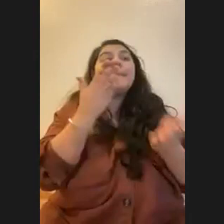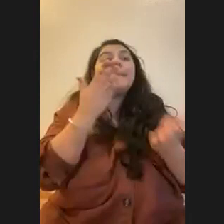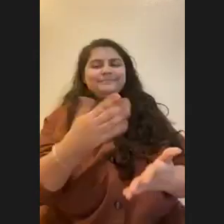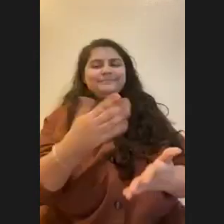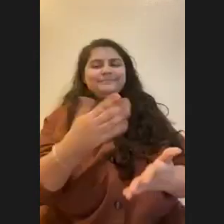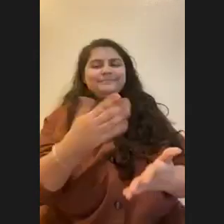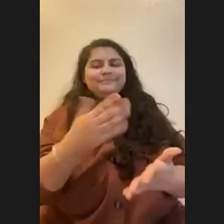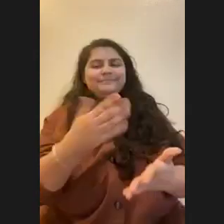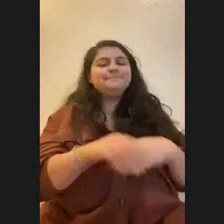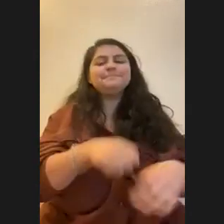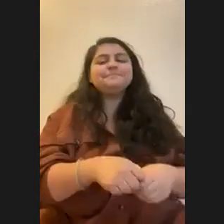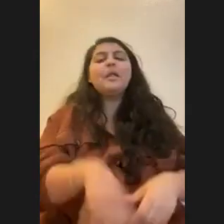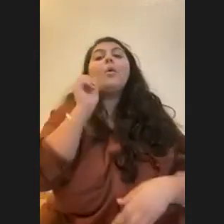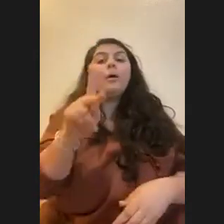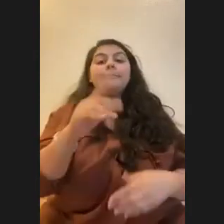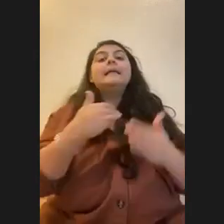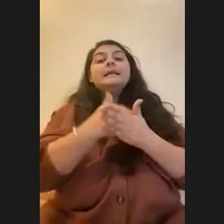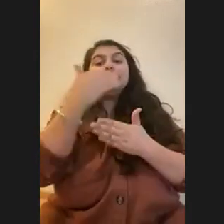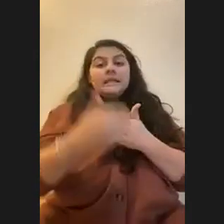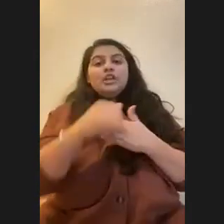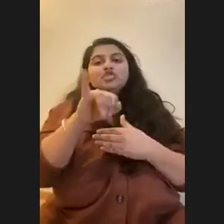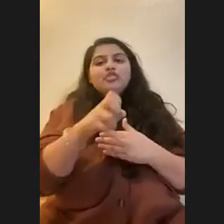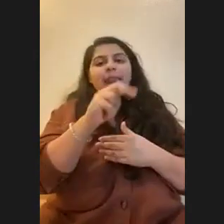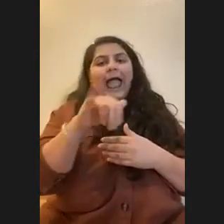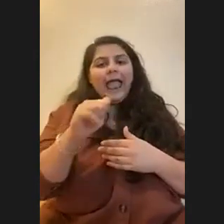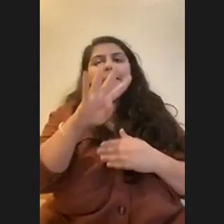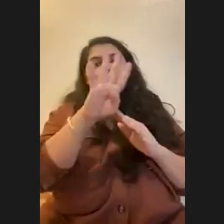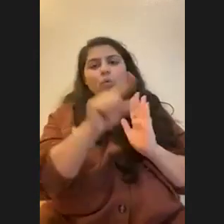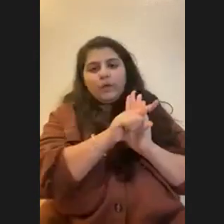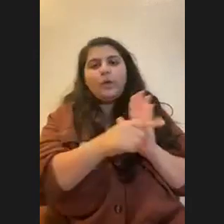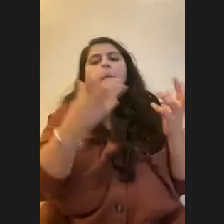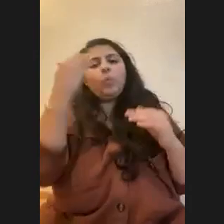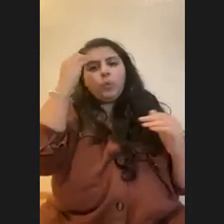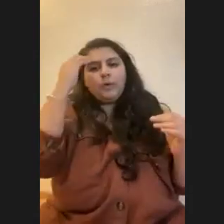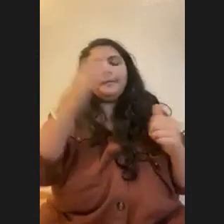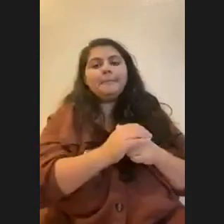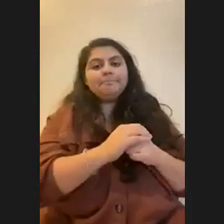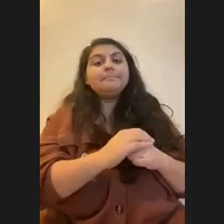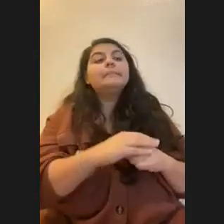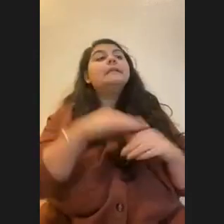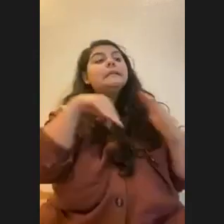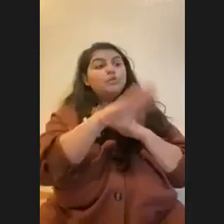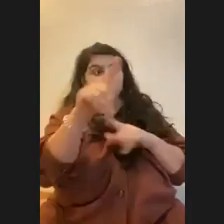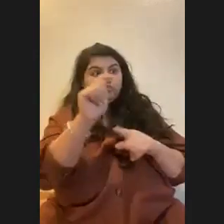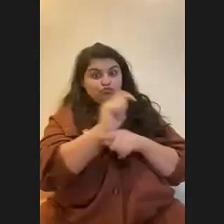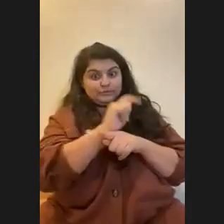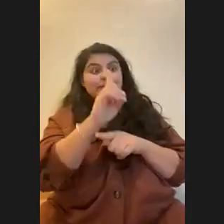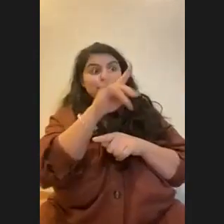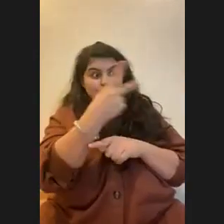Our next question is from Janiya in fourth grade. In your training or your work, have you ever encountered a blue ring octopus?